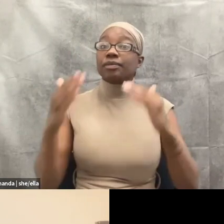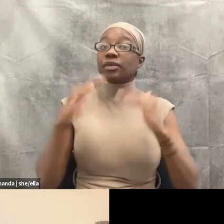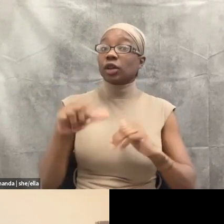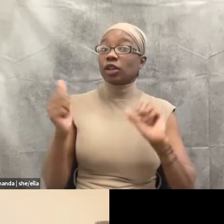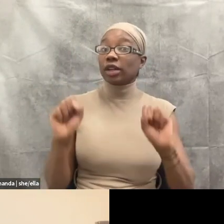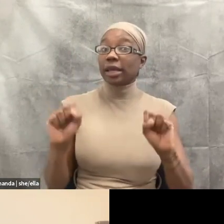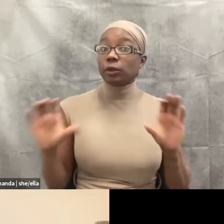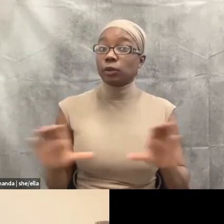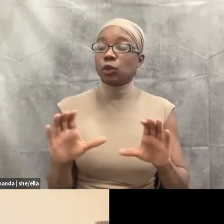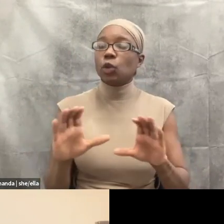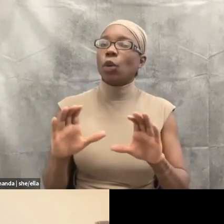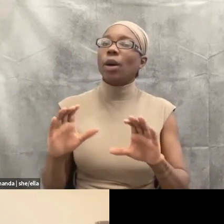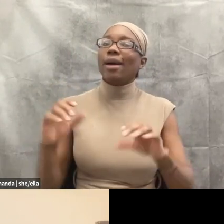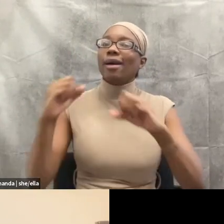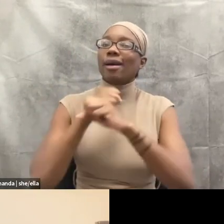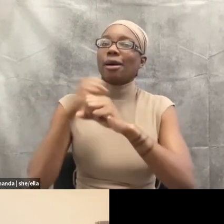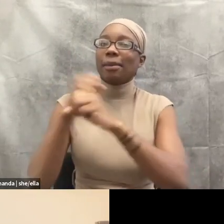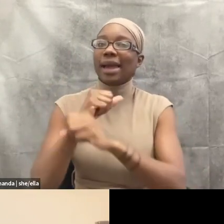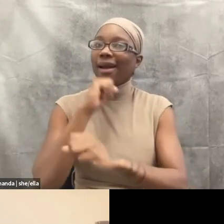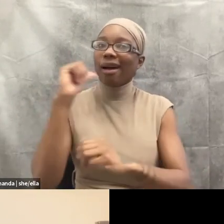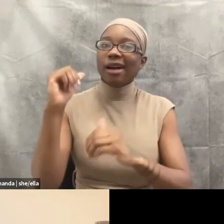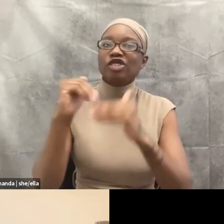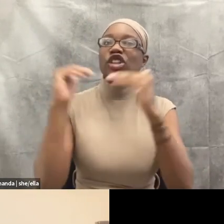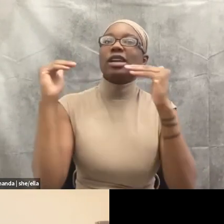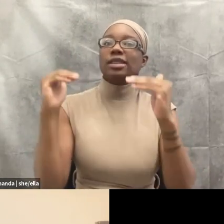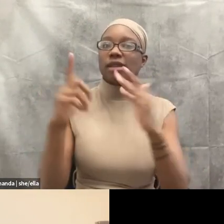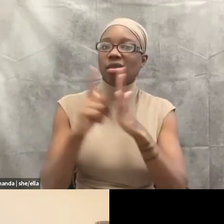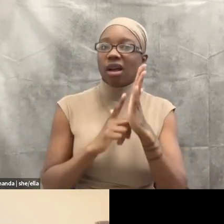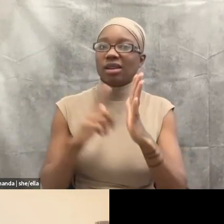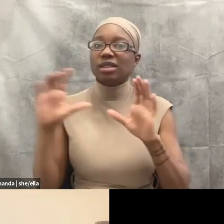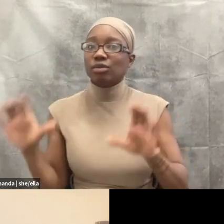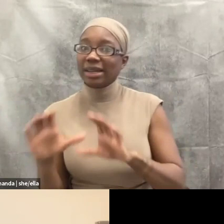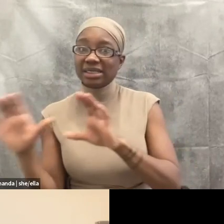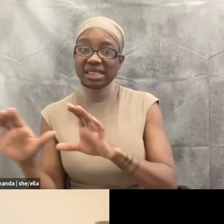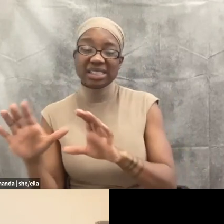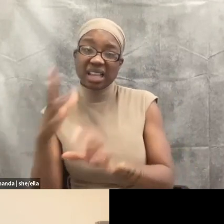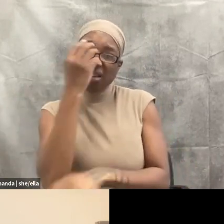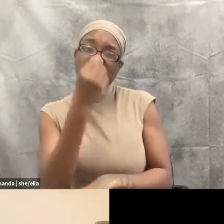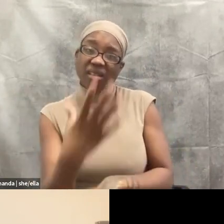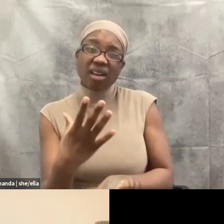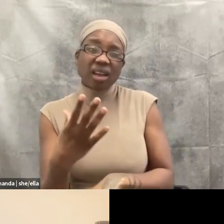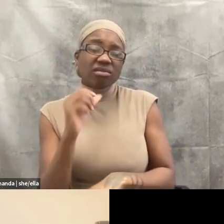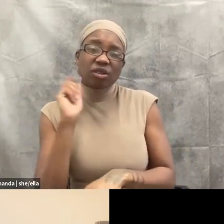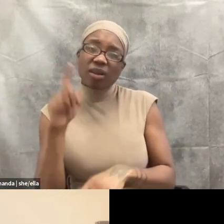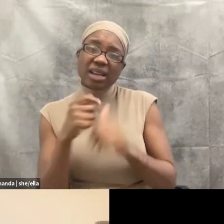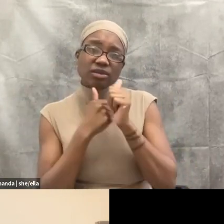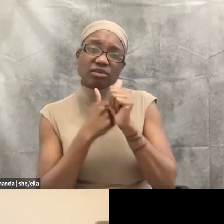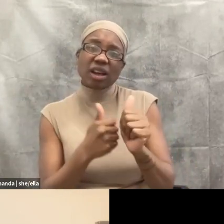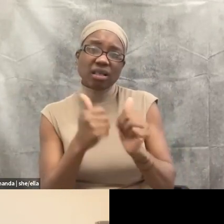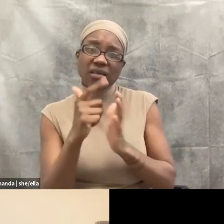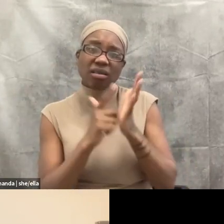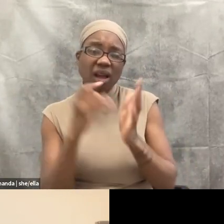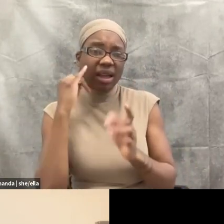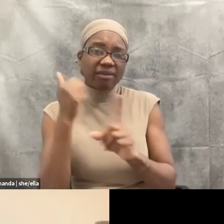that's really important. You don't have to obey laws that are bad laws. Um, the civil disobedience is a thing. Um,